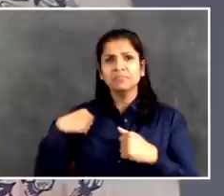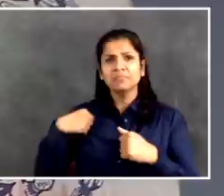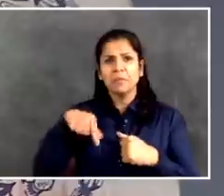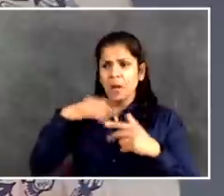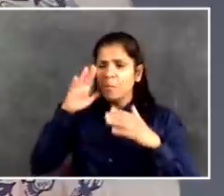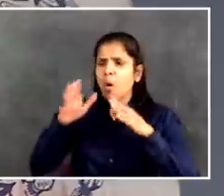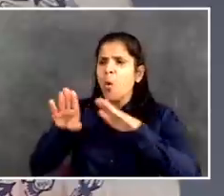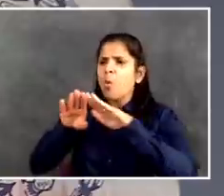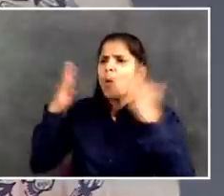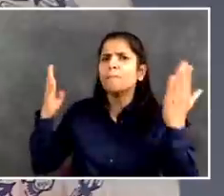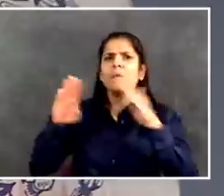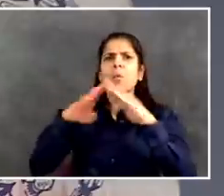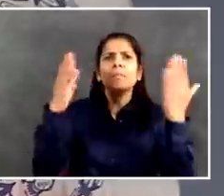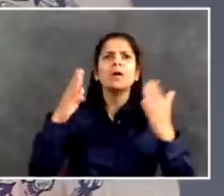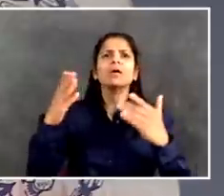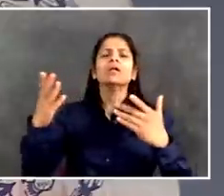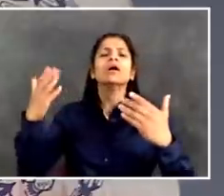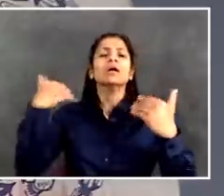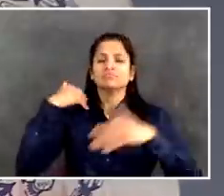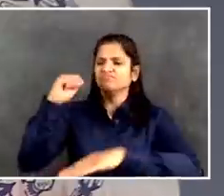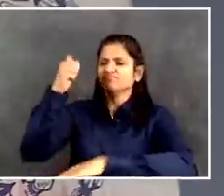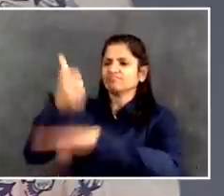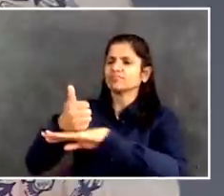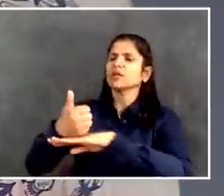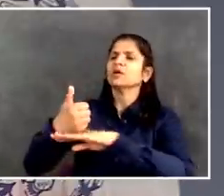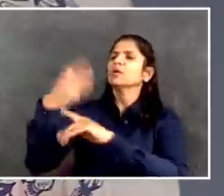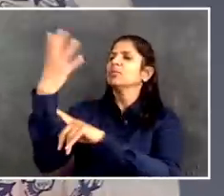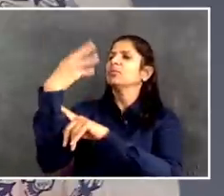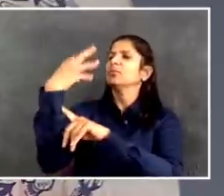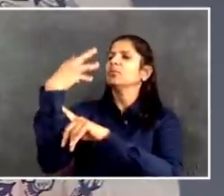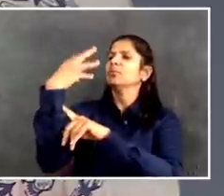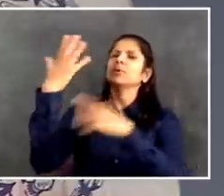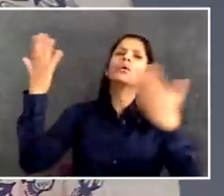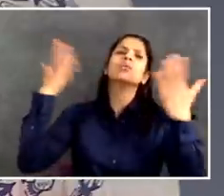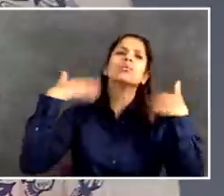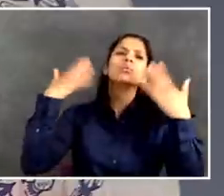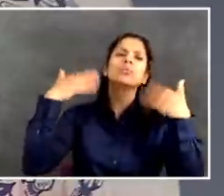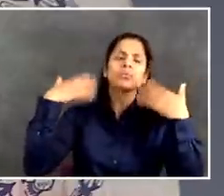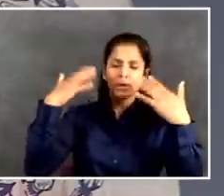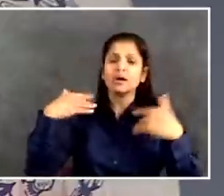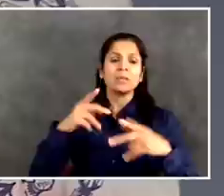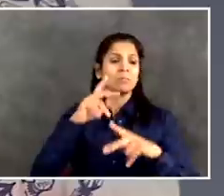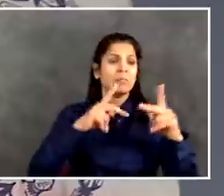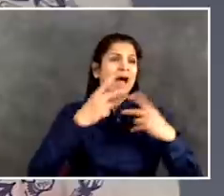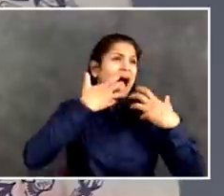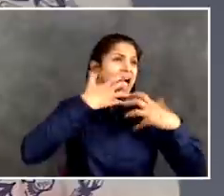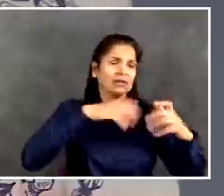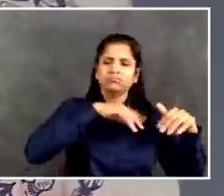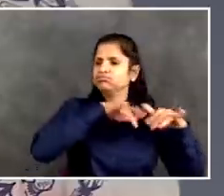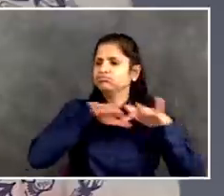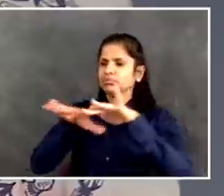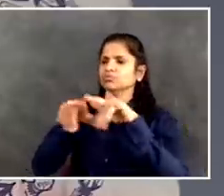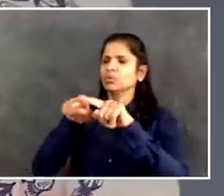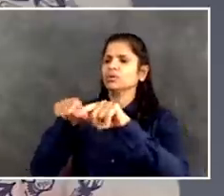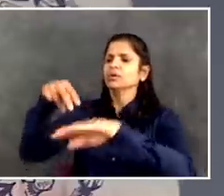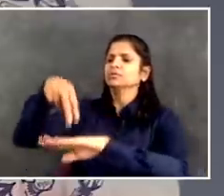into the plan that we'll unveil in the next few weeks. Yelav from the city is up next. Yelav.